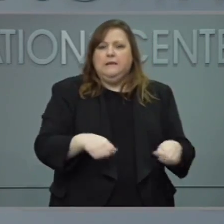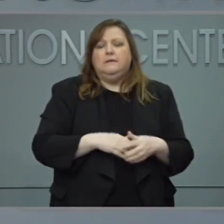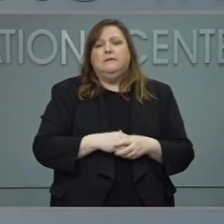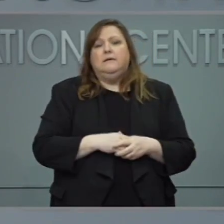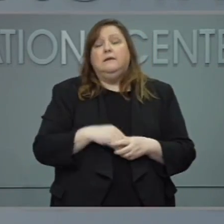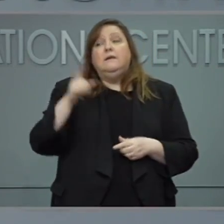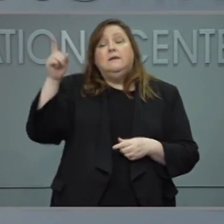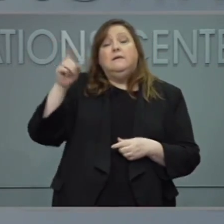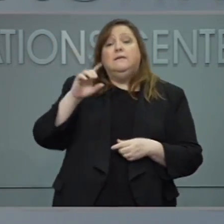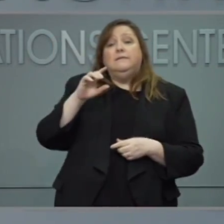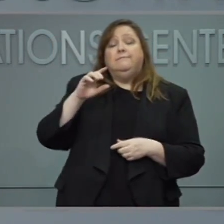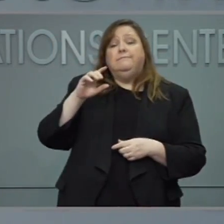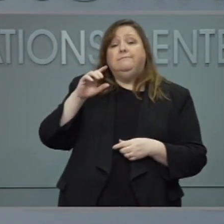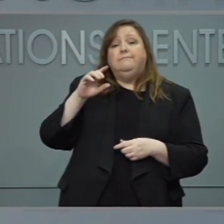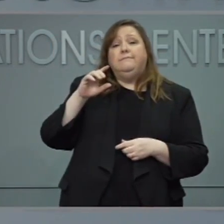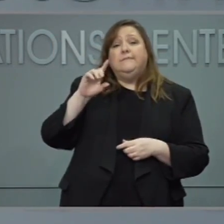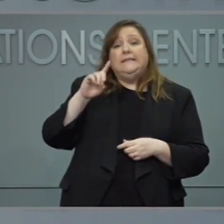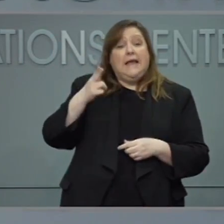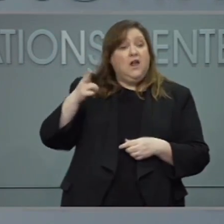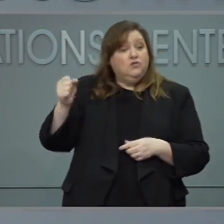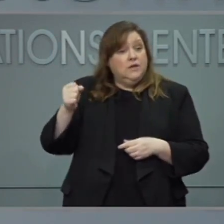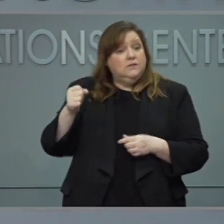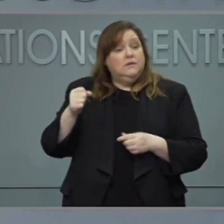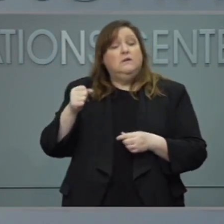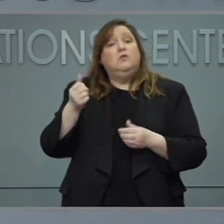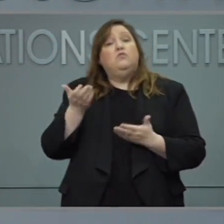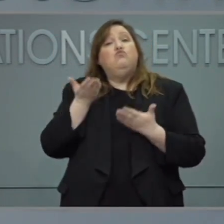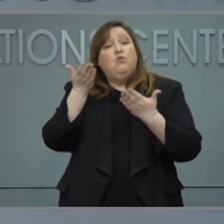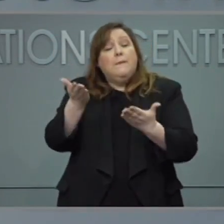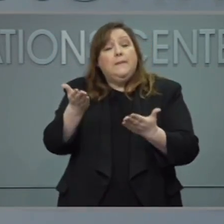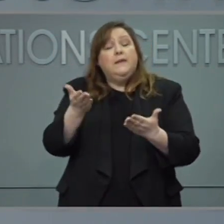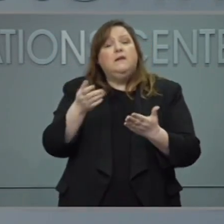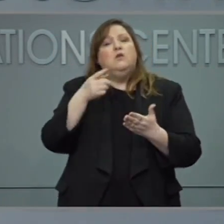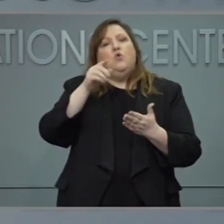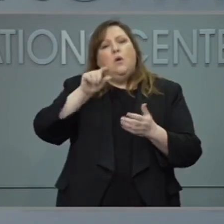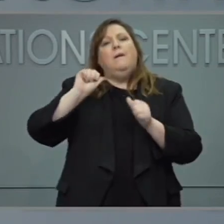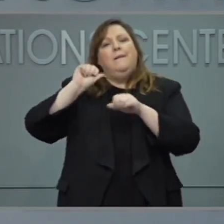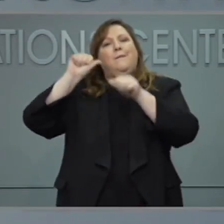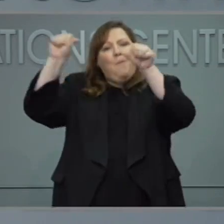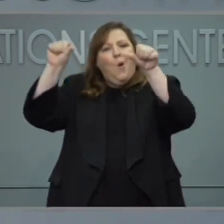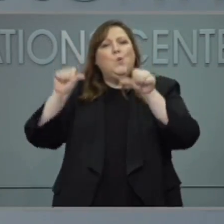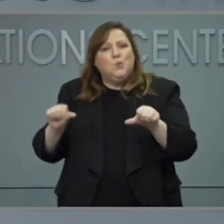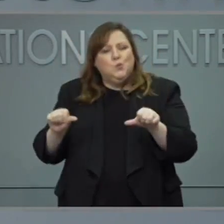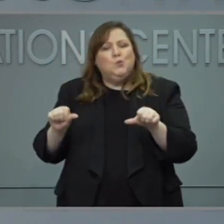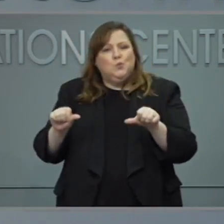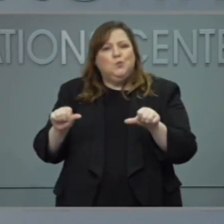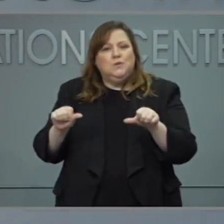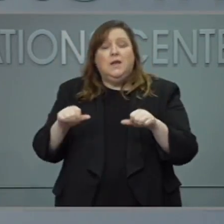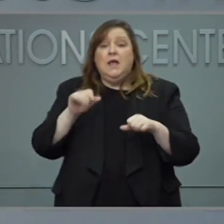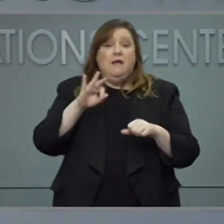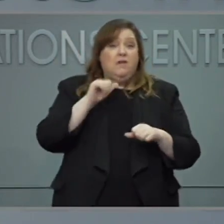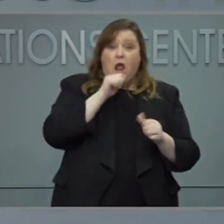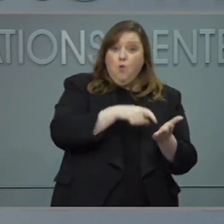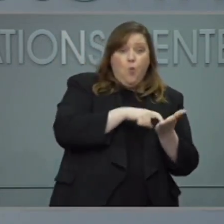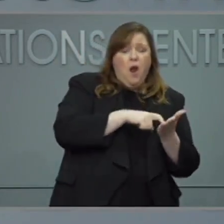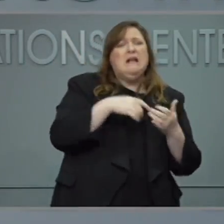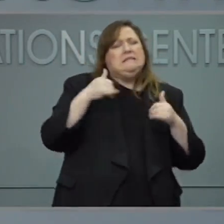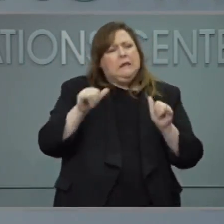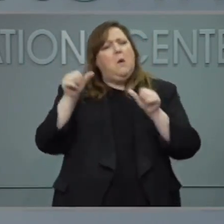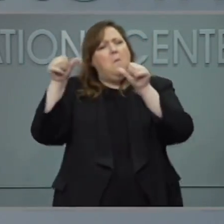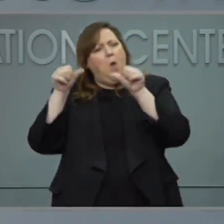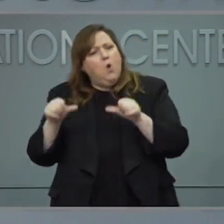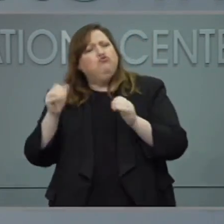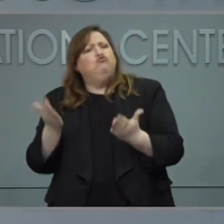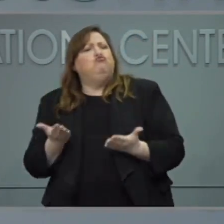reminding people who are not vaccinated to wear a mask. Would you want to add anything to that?